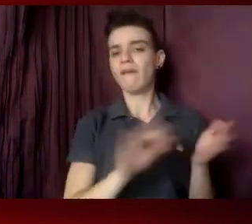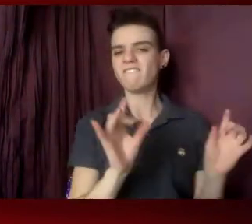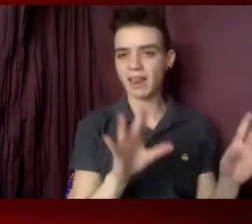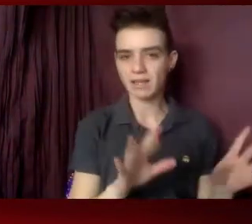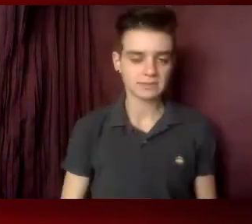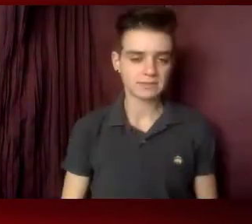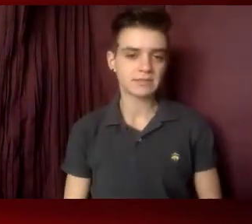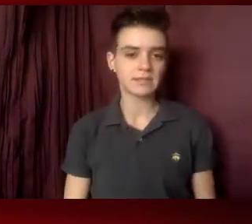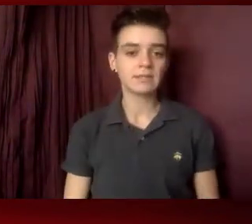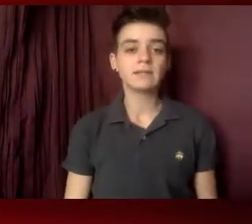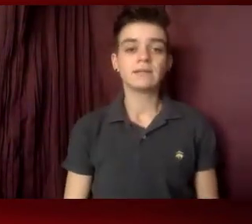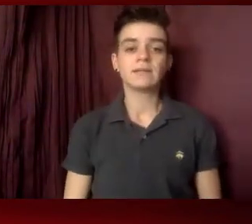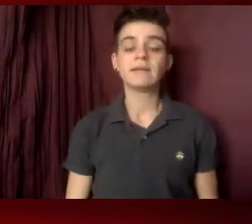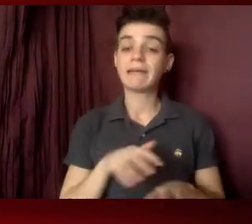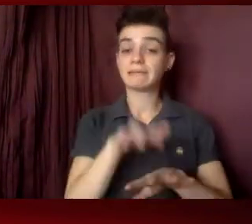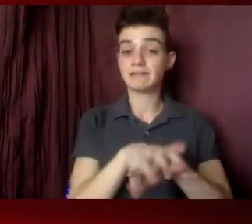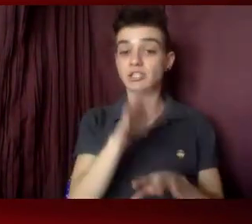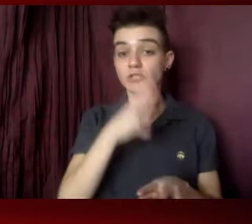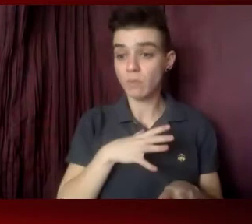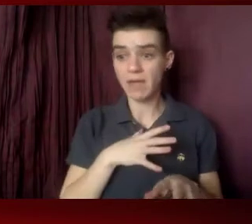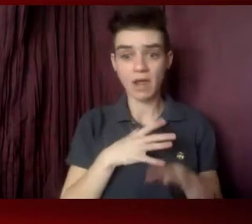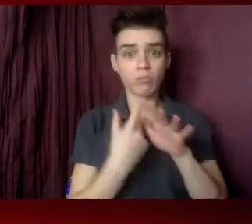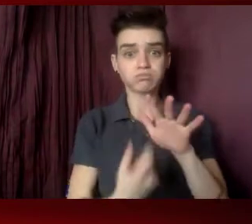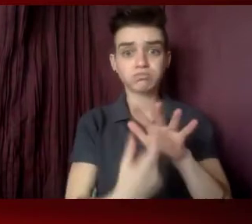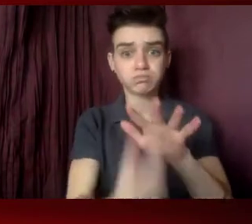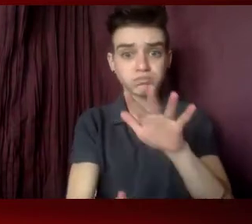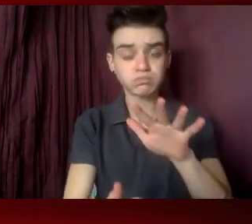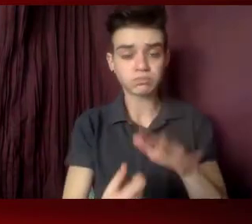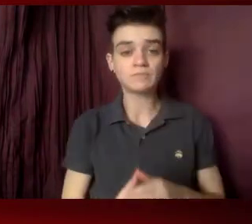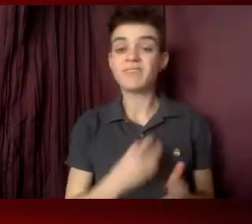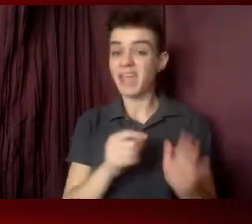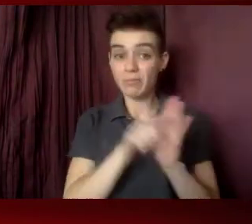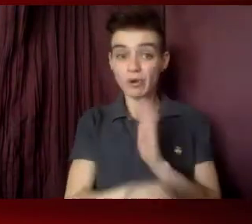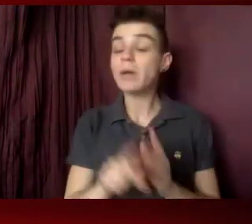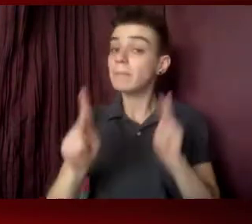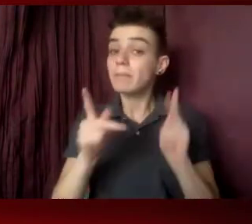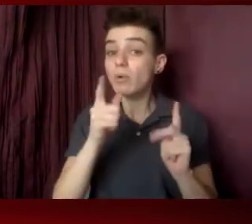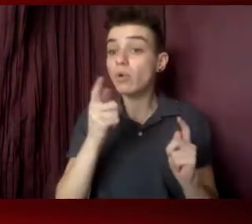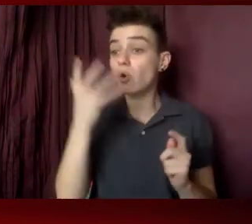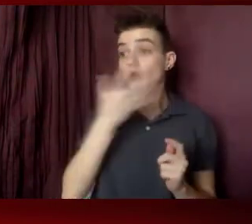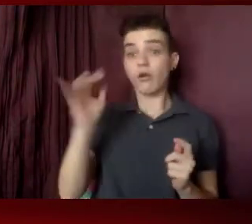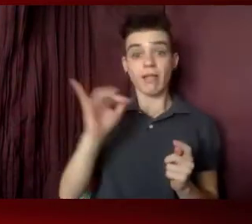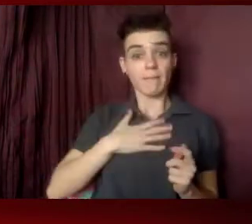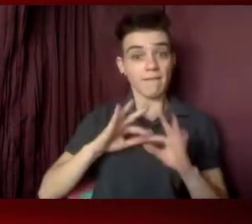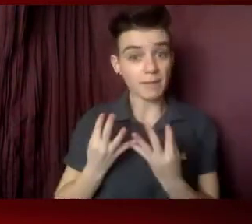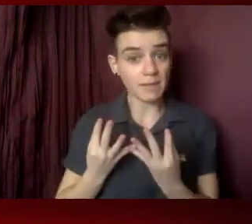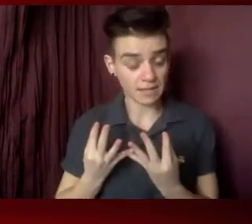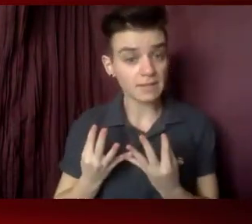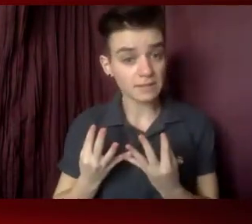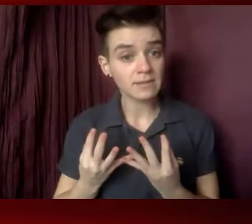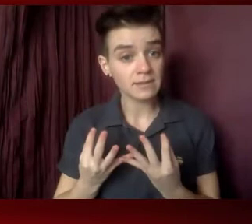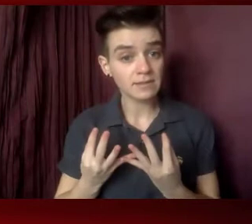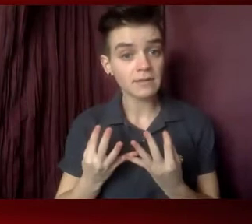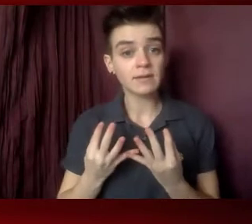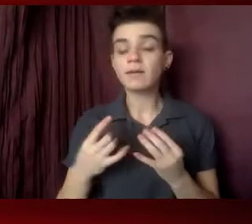to go missing and found murdered, and people that look like my mother, my aunties, my wife, getting